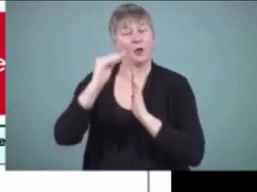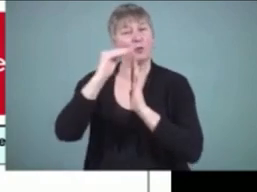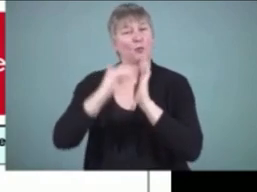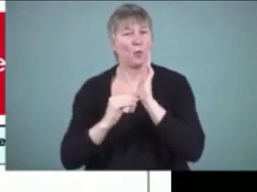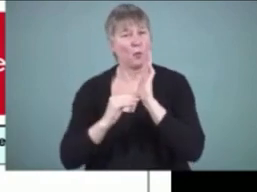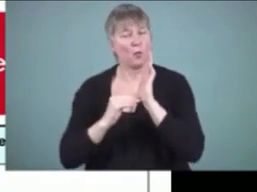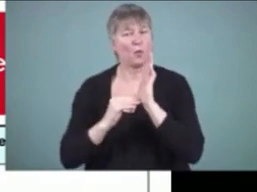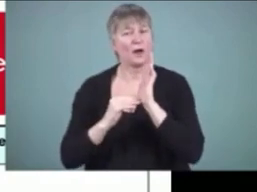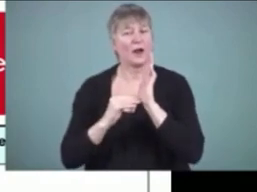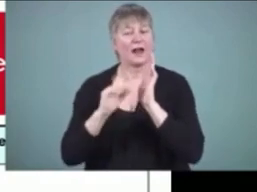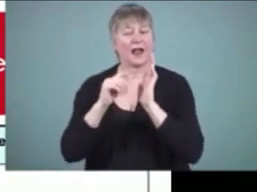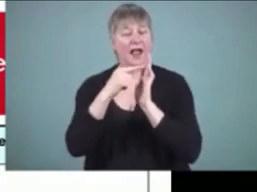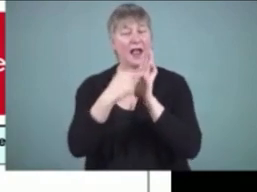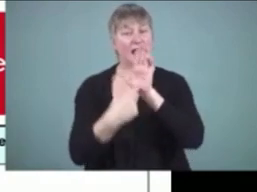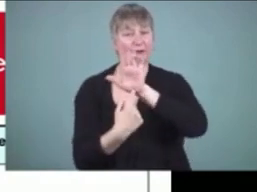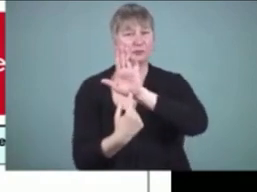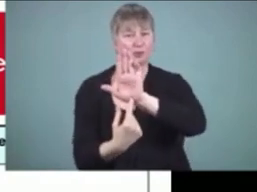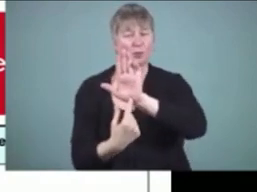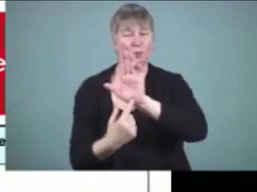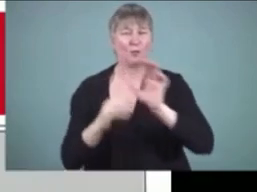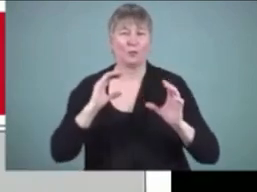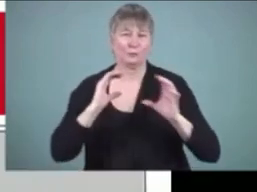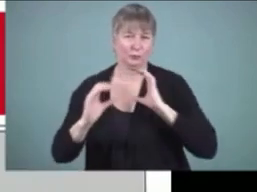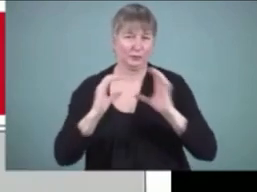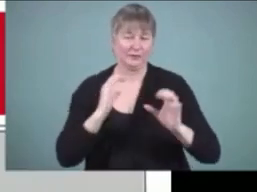communicate. Next slide, please.